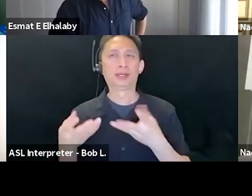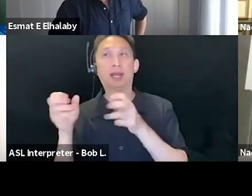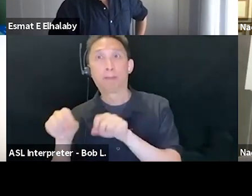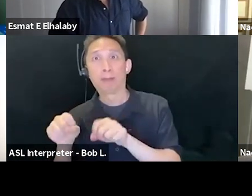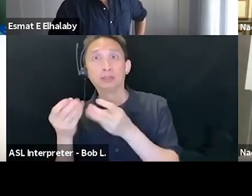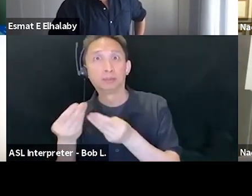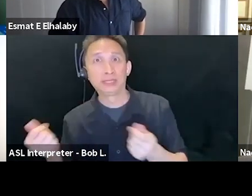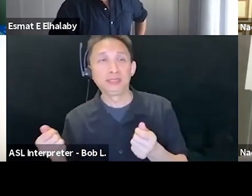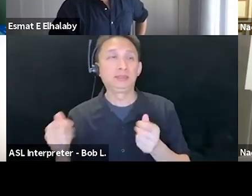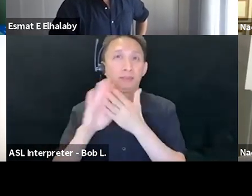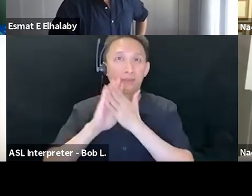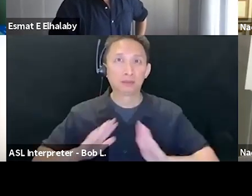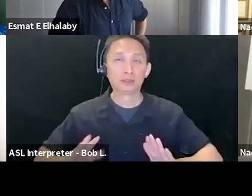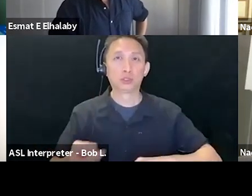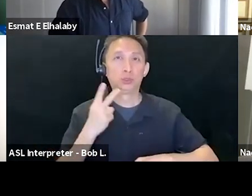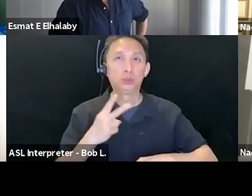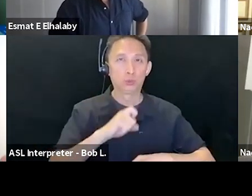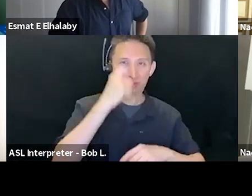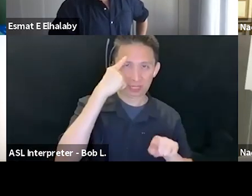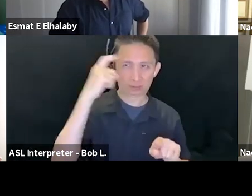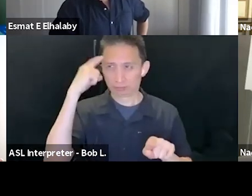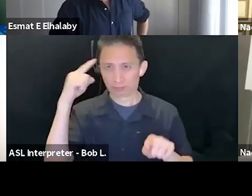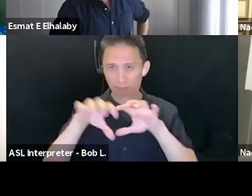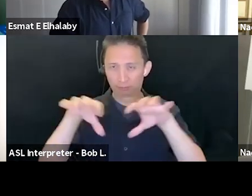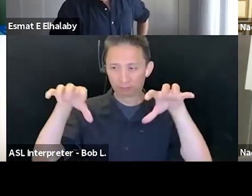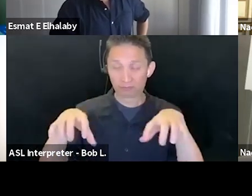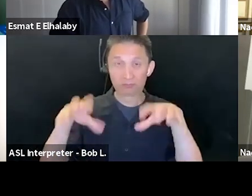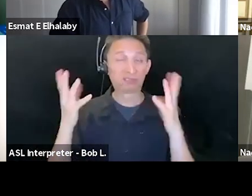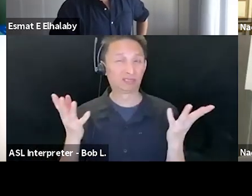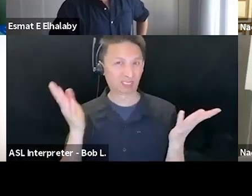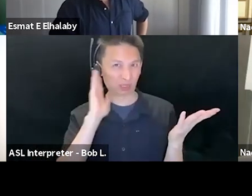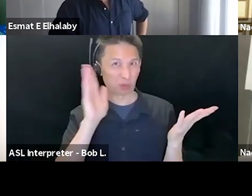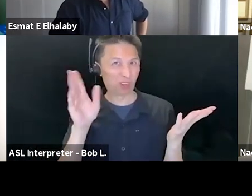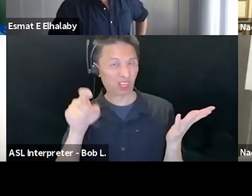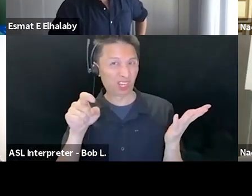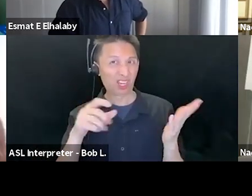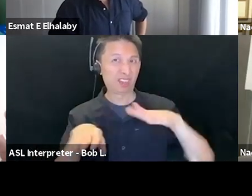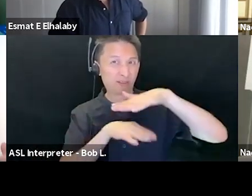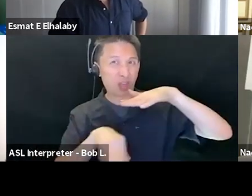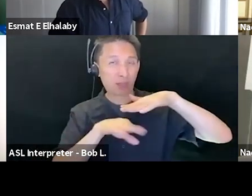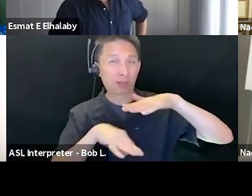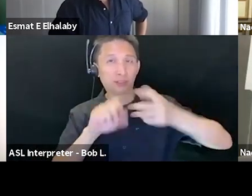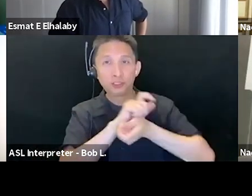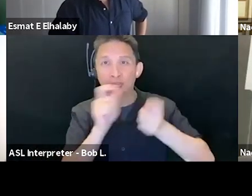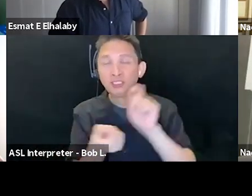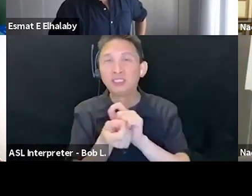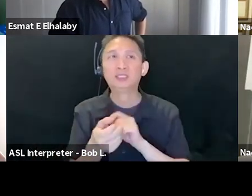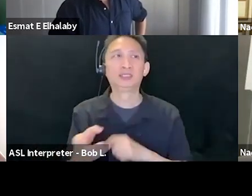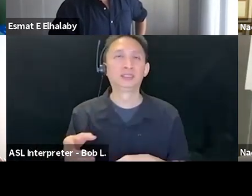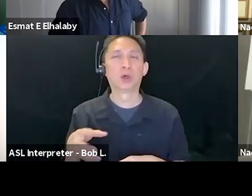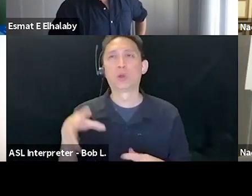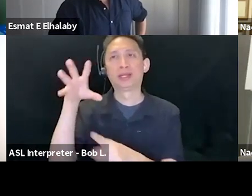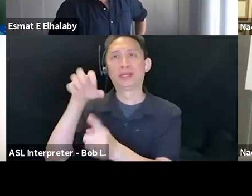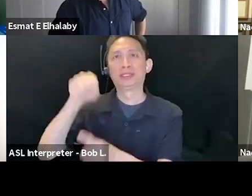one, wouldn't there have to be fundamental changes? Wouldn't there have to be a decolonial restructuring of